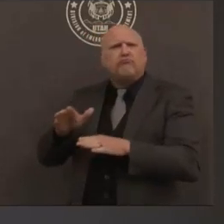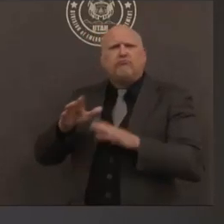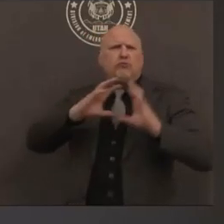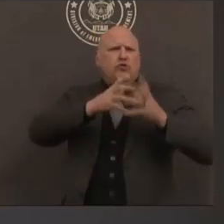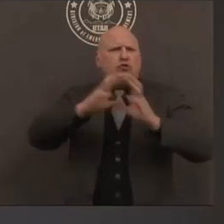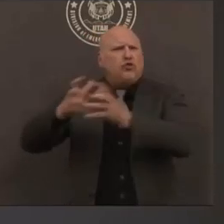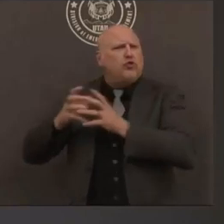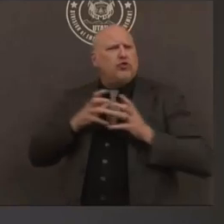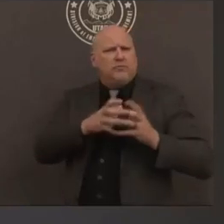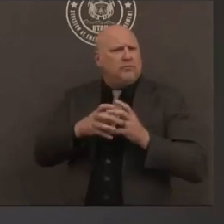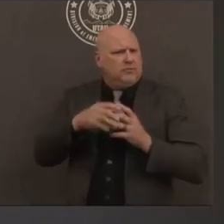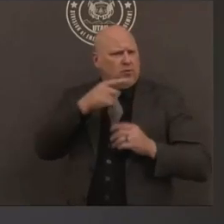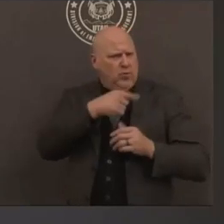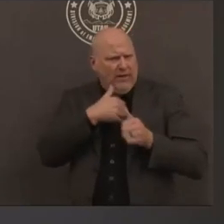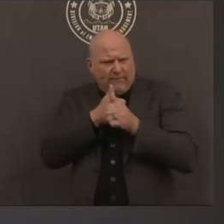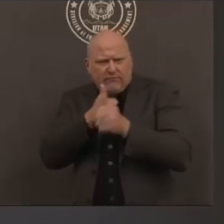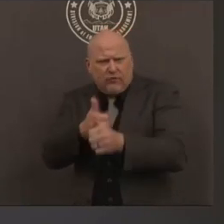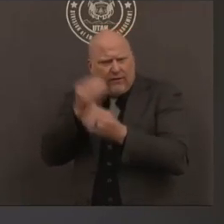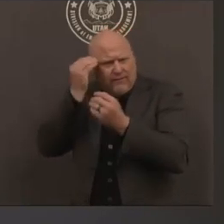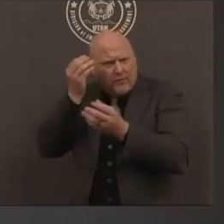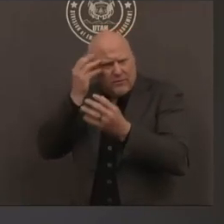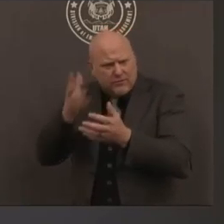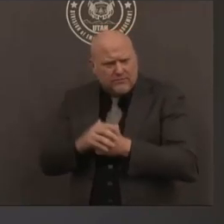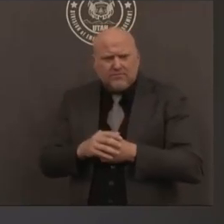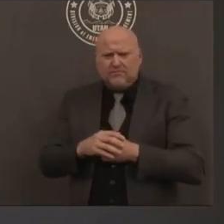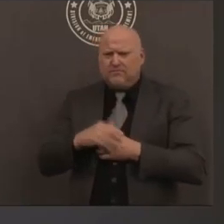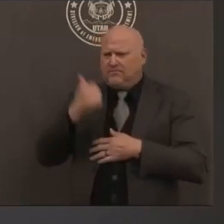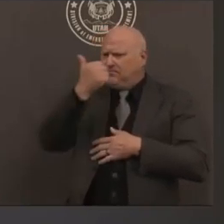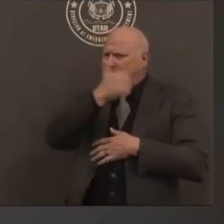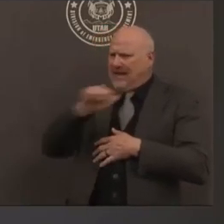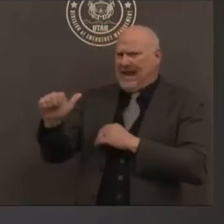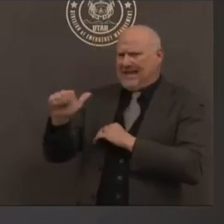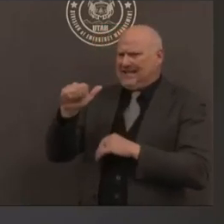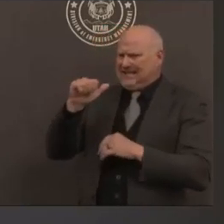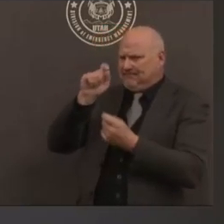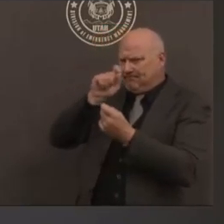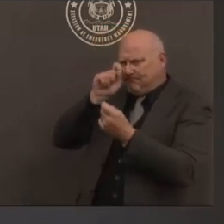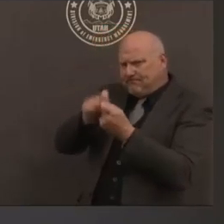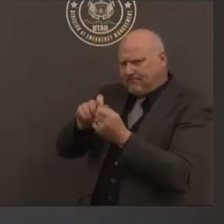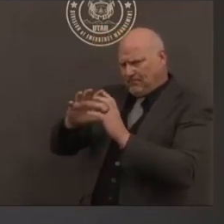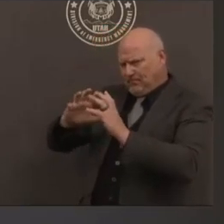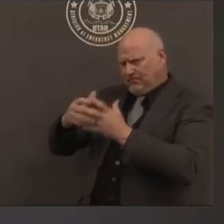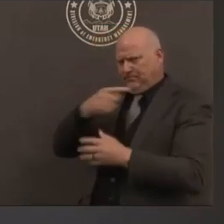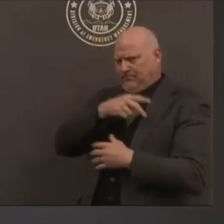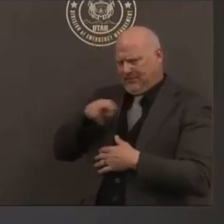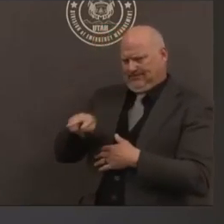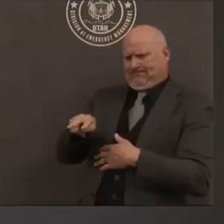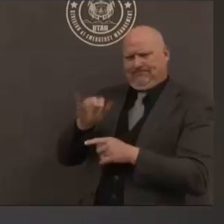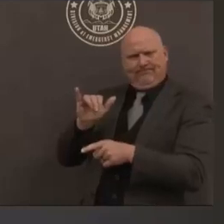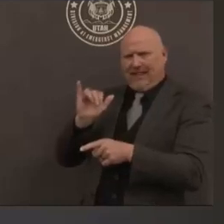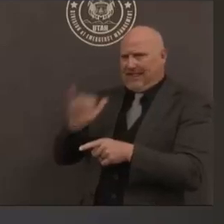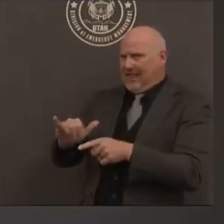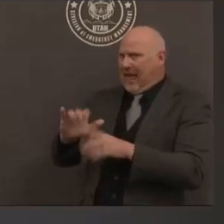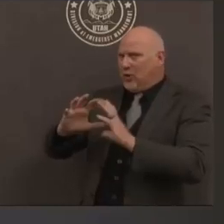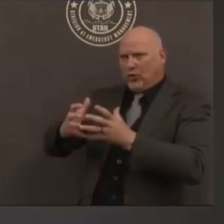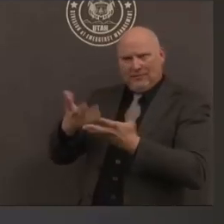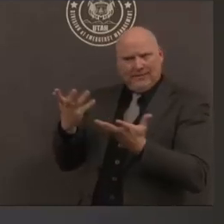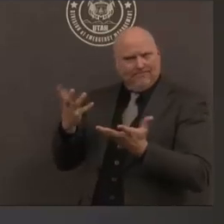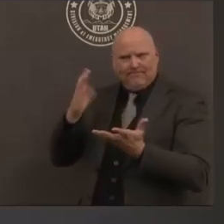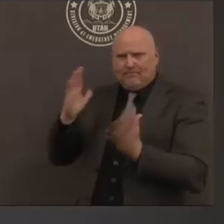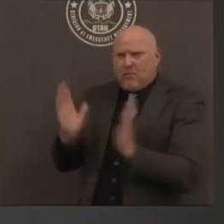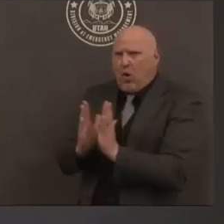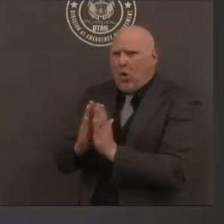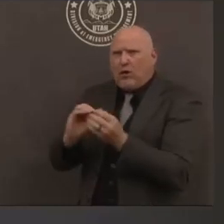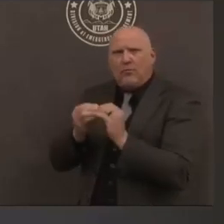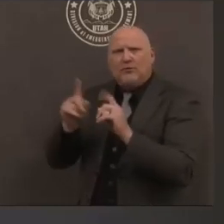is is there any certain group you're seeing that's you know not getting tested as much as as we want to see or you know